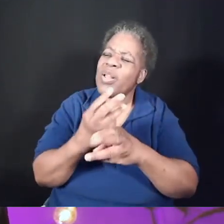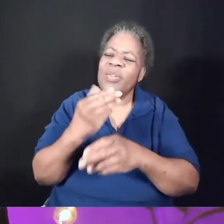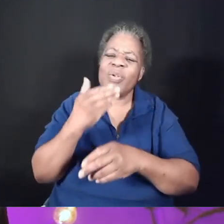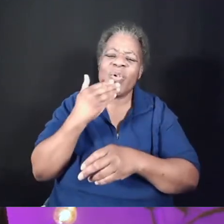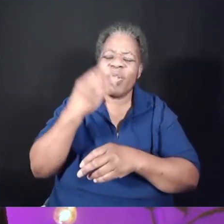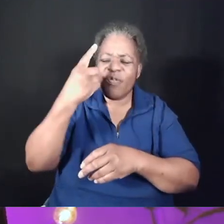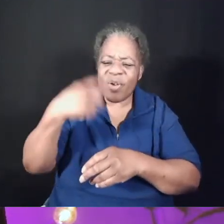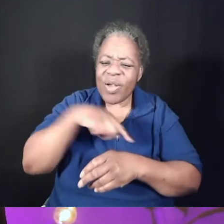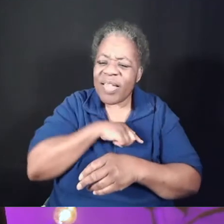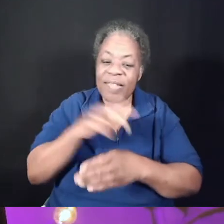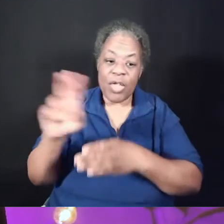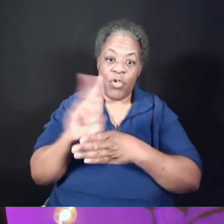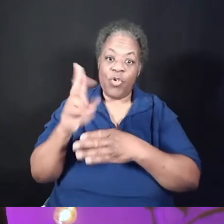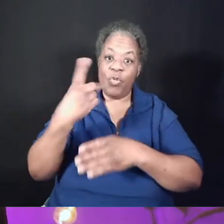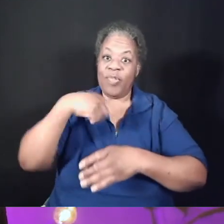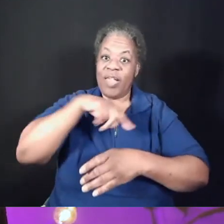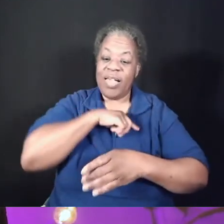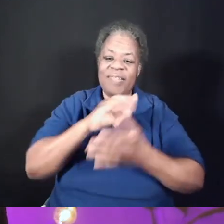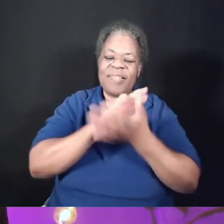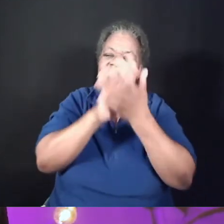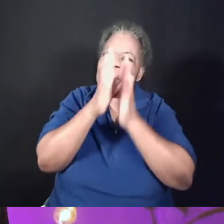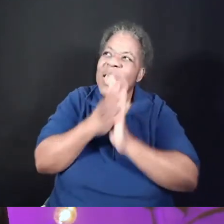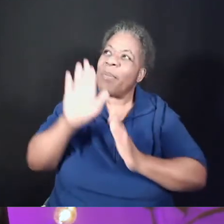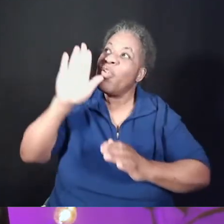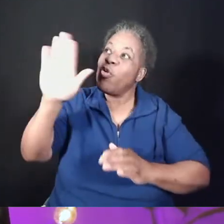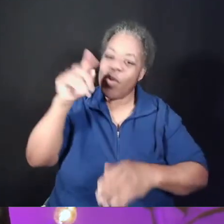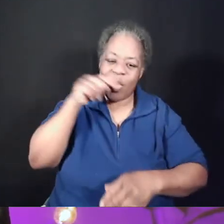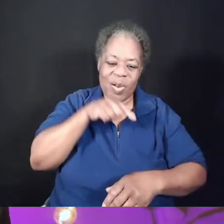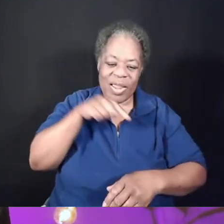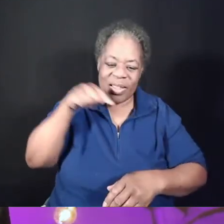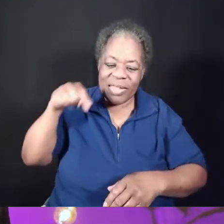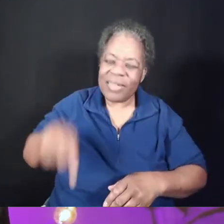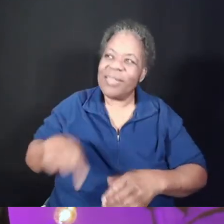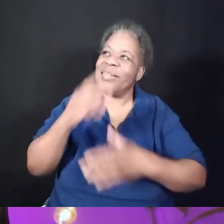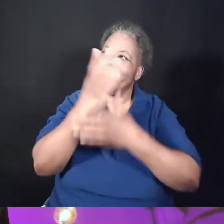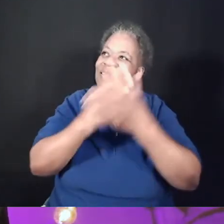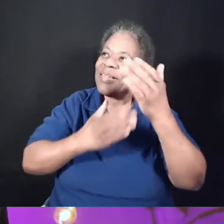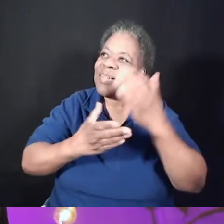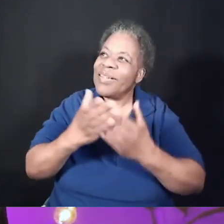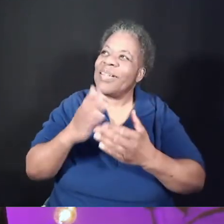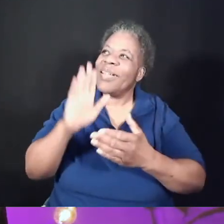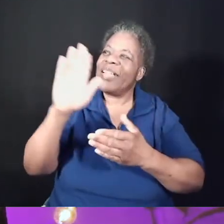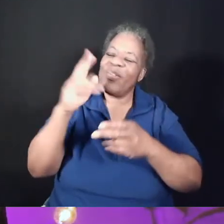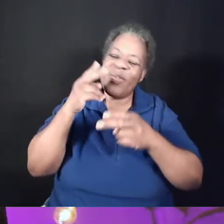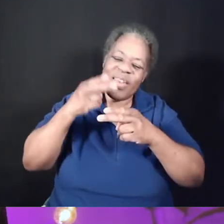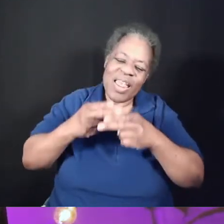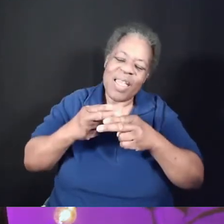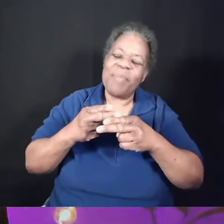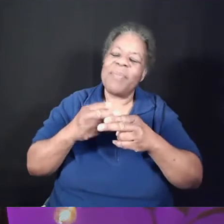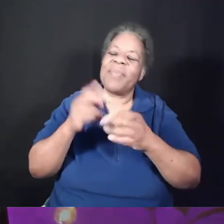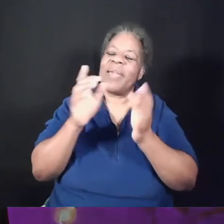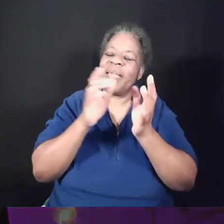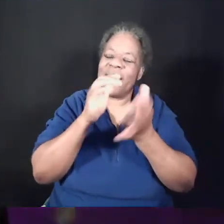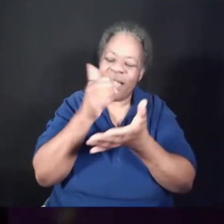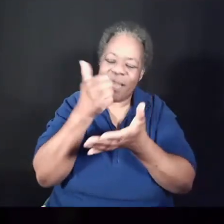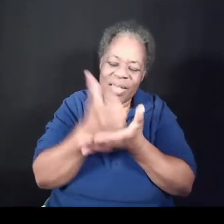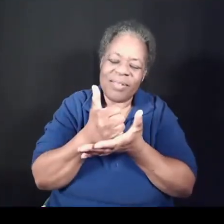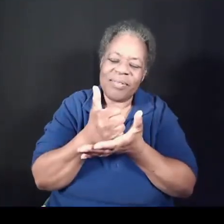use us to be Your hands and feet this week, in the power, in the name of Jesus. Amen. Amen.